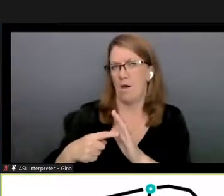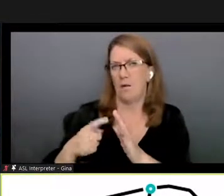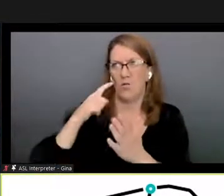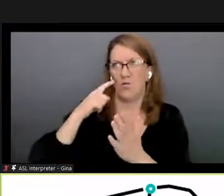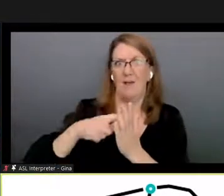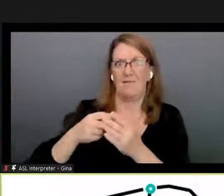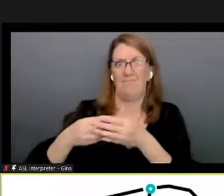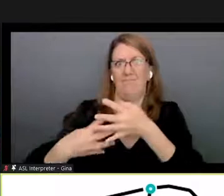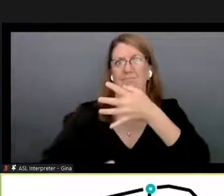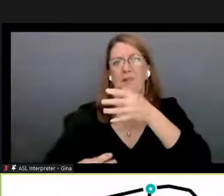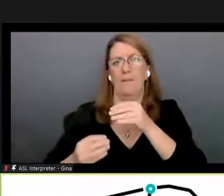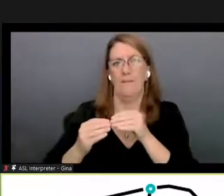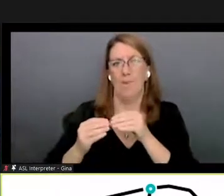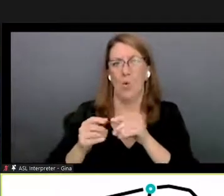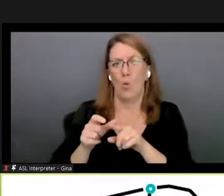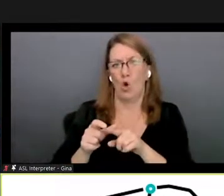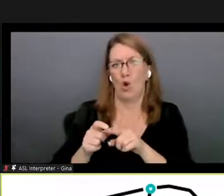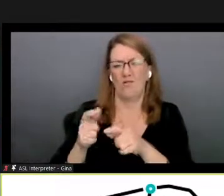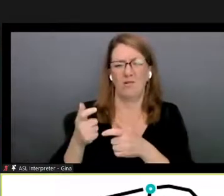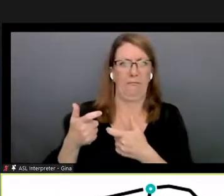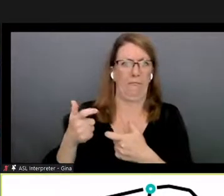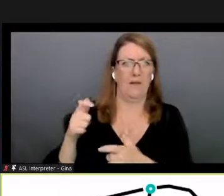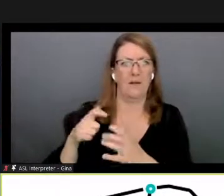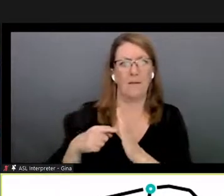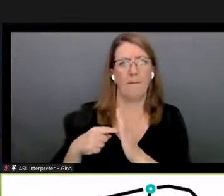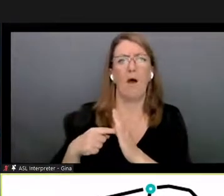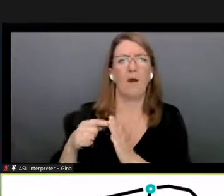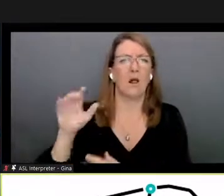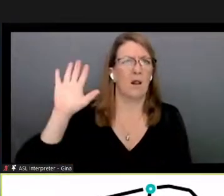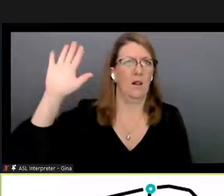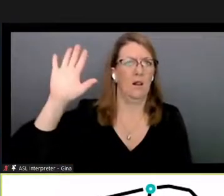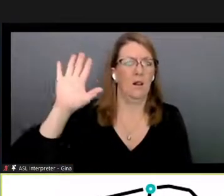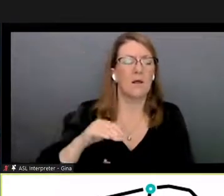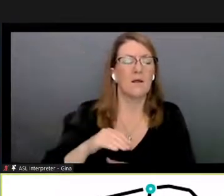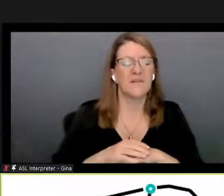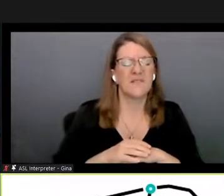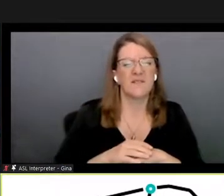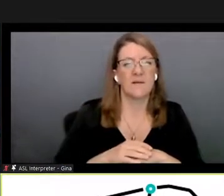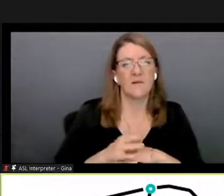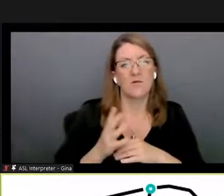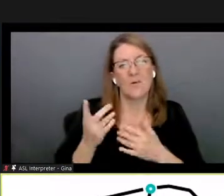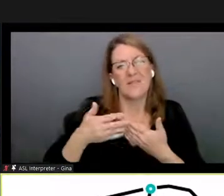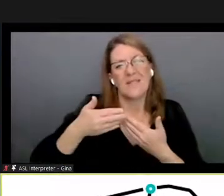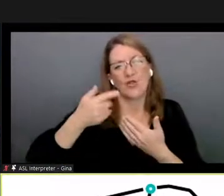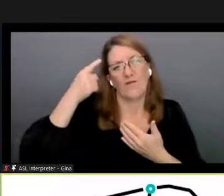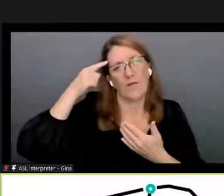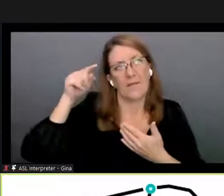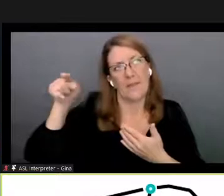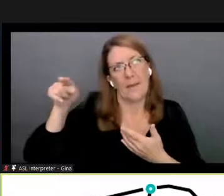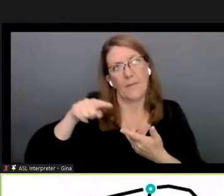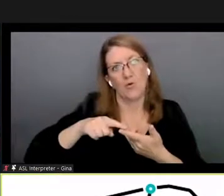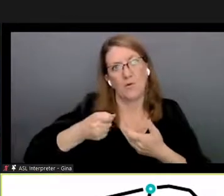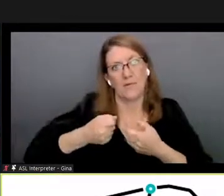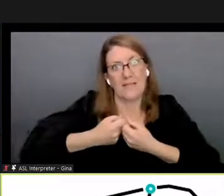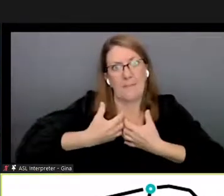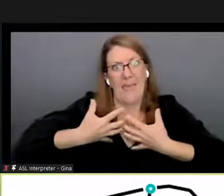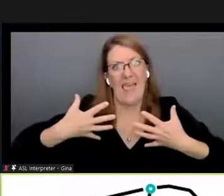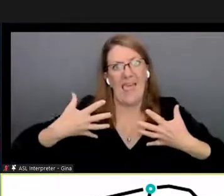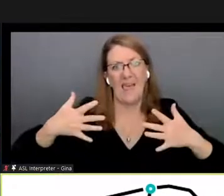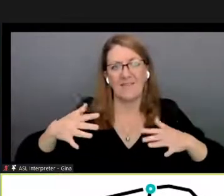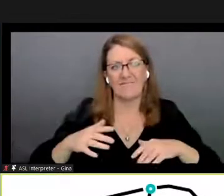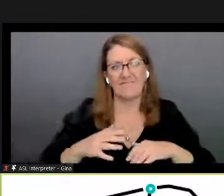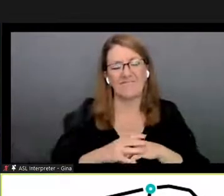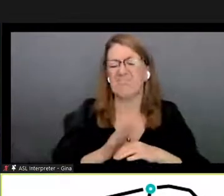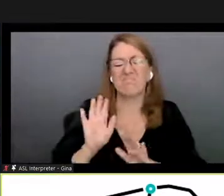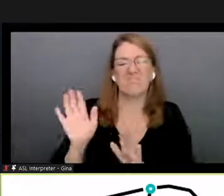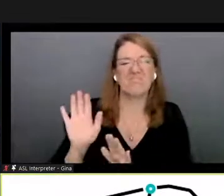than we do they use a larger model and and so it makes it easier for them to expand uh my